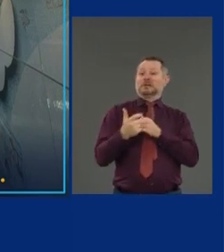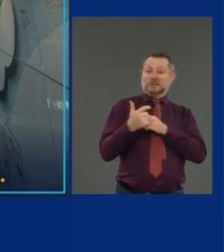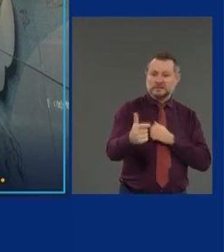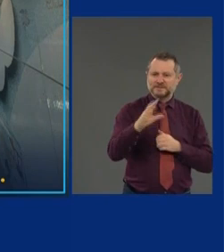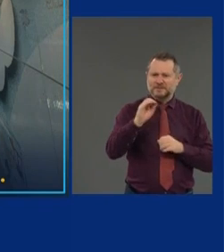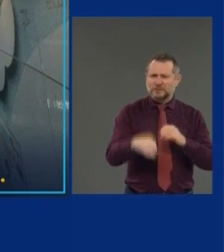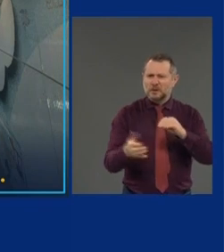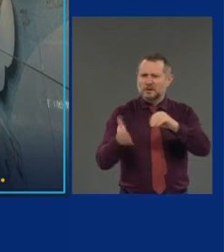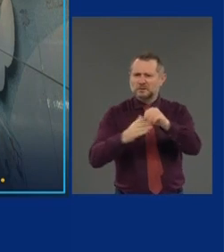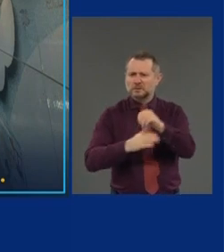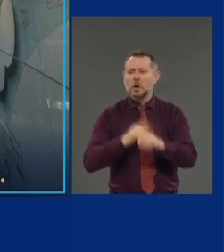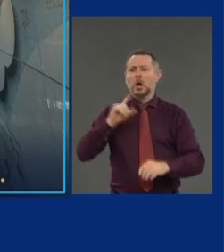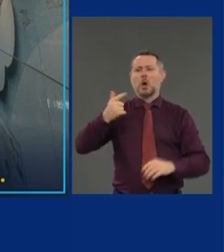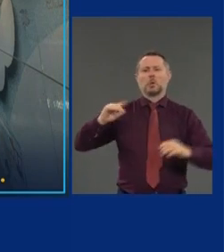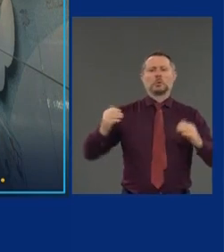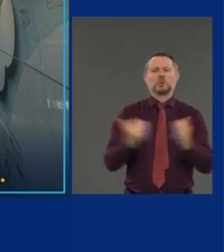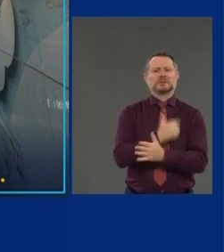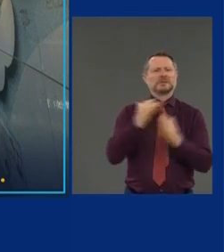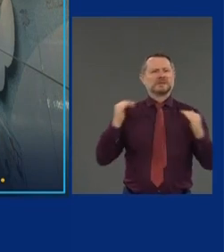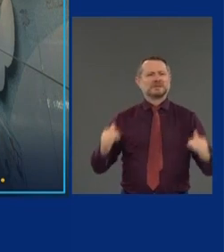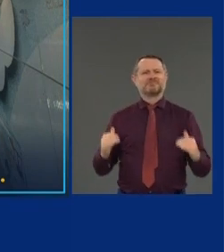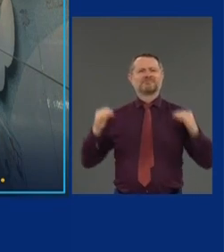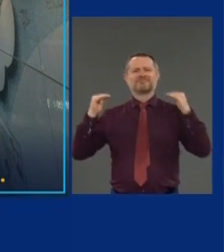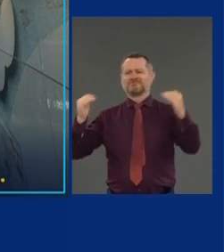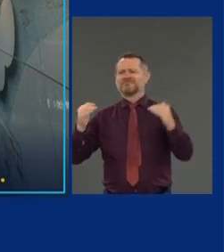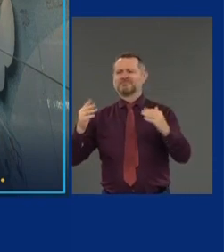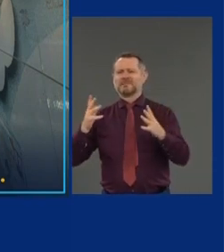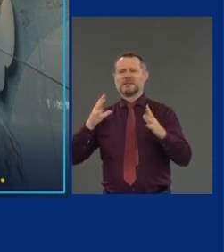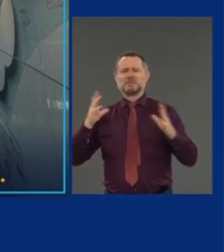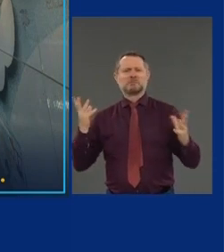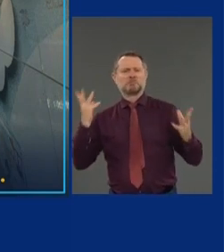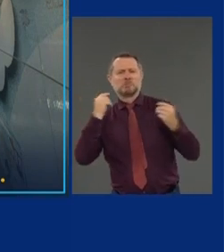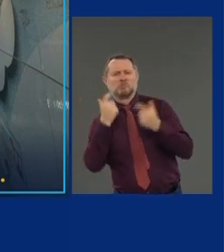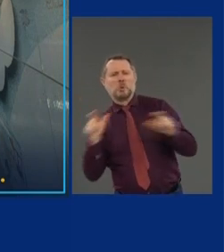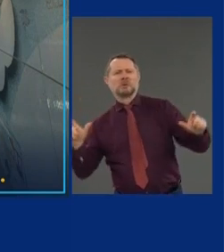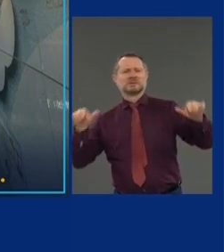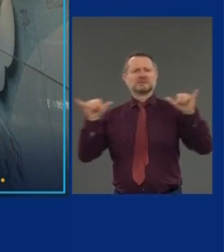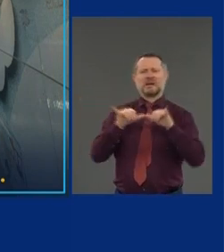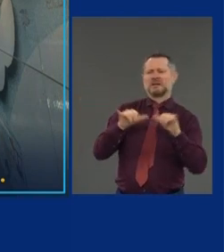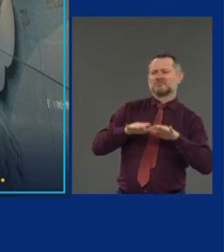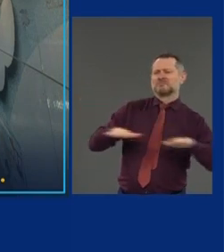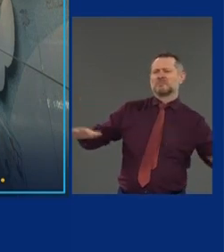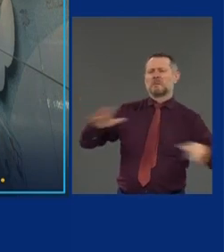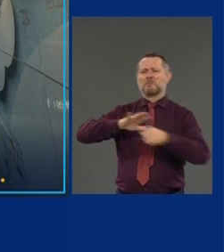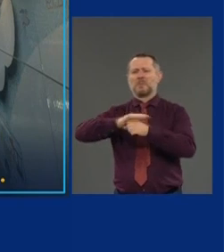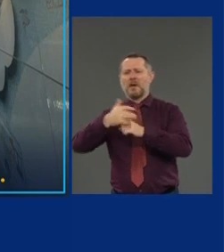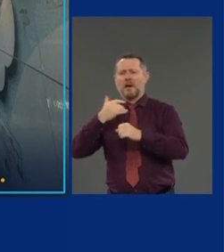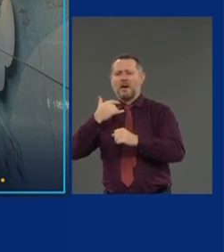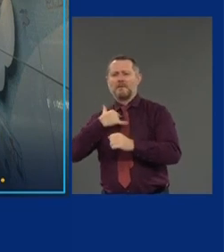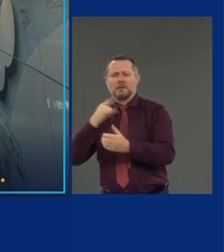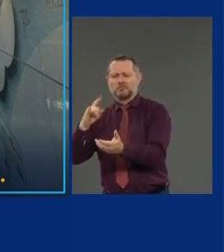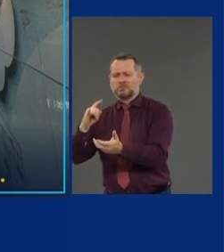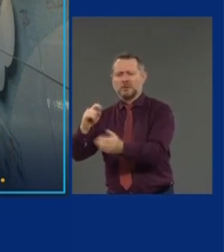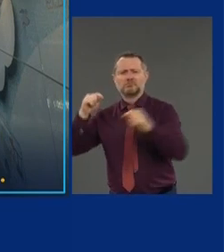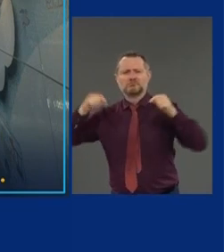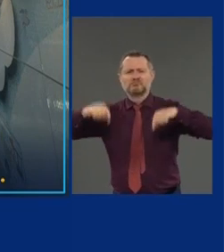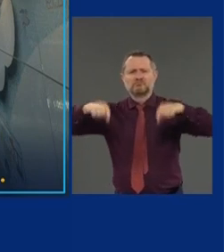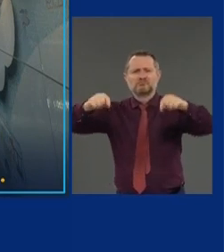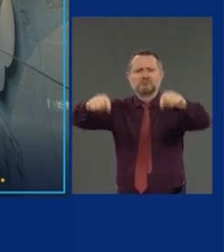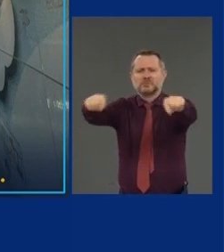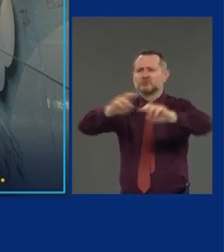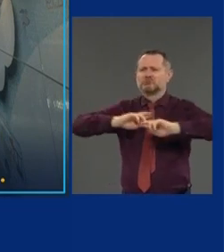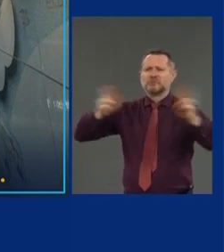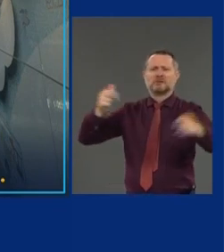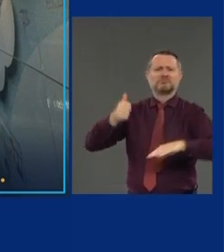The terminal's size, enhanced cleaning routines, plentiful hand sanitizer dispensers, touchless entries, and a